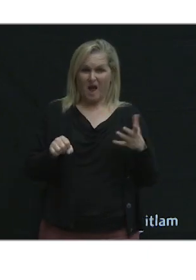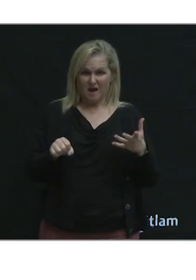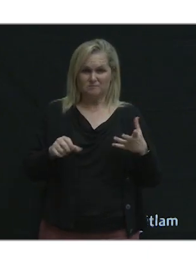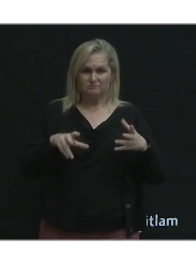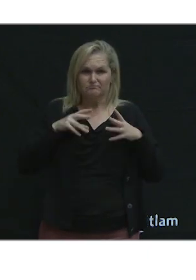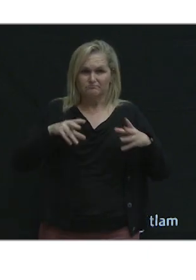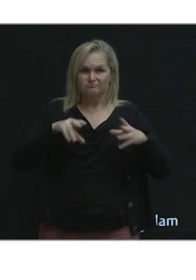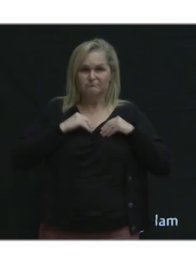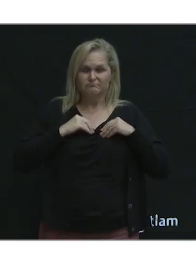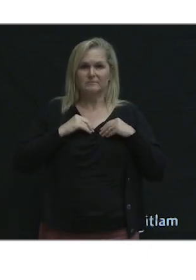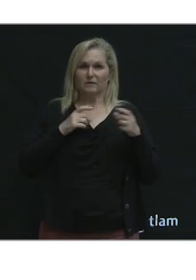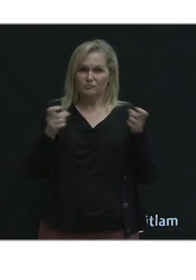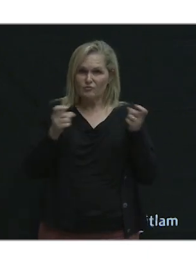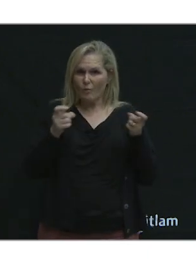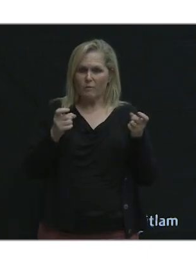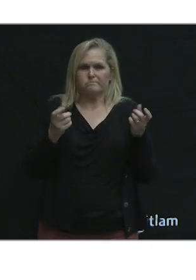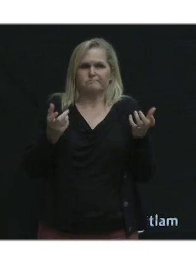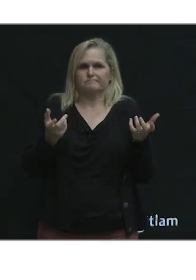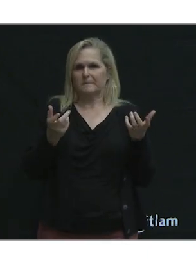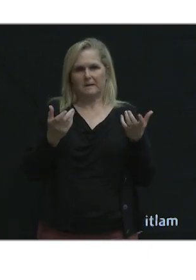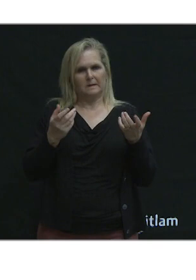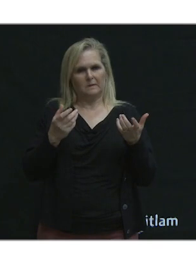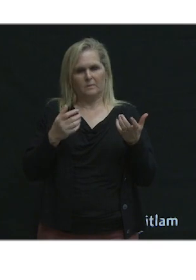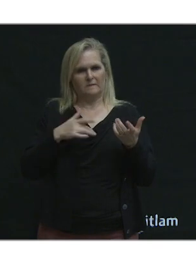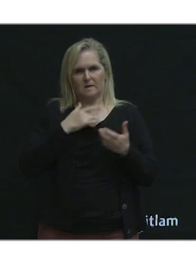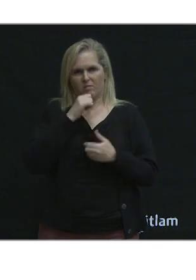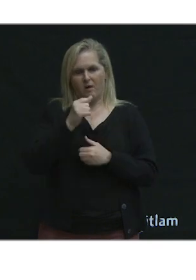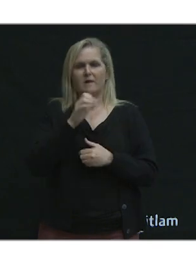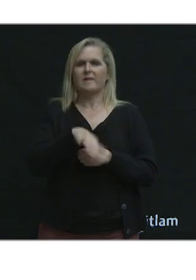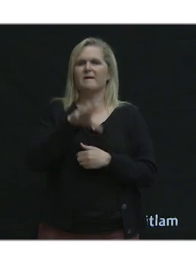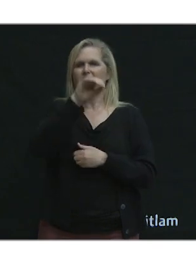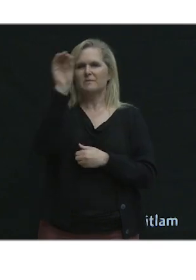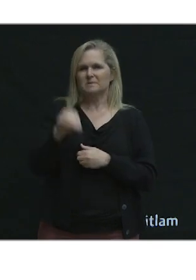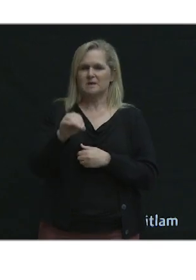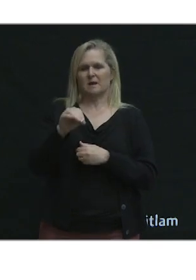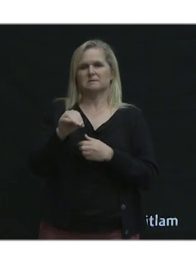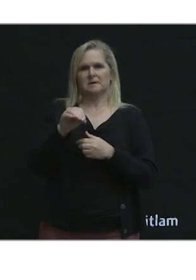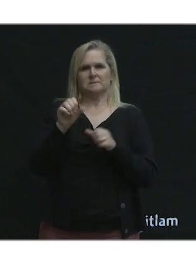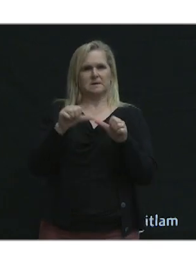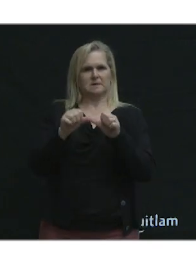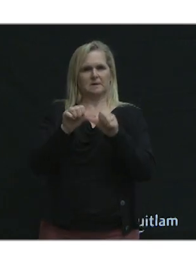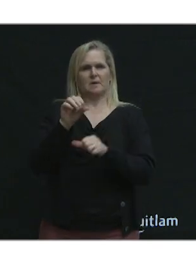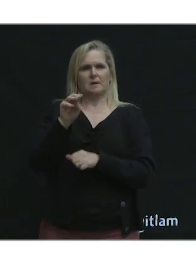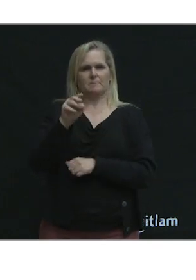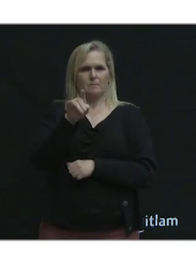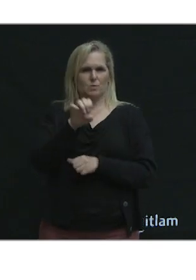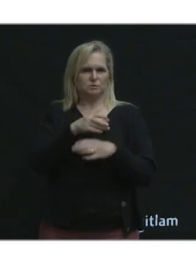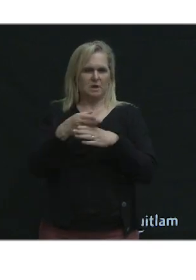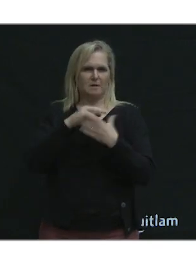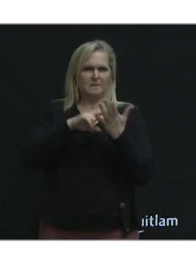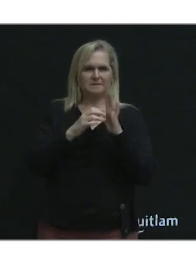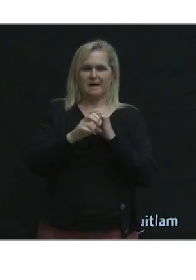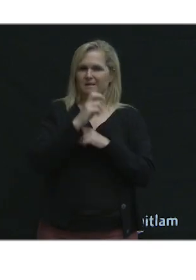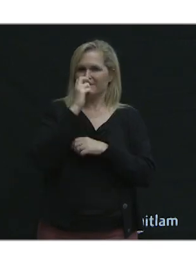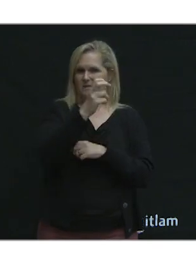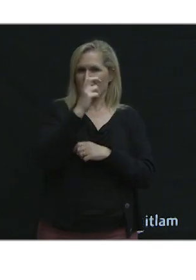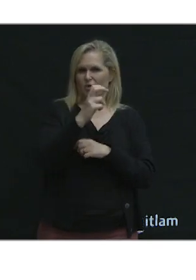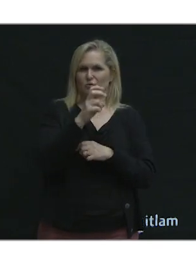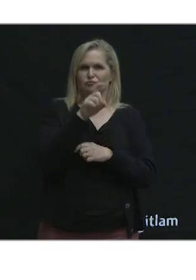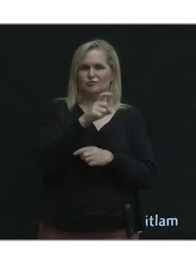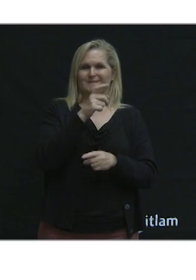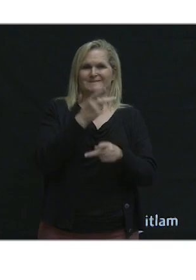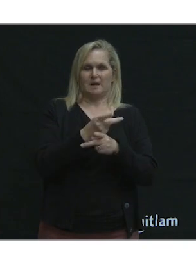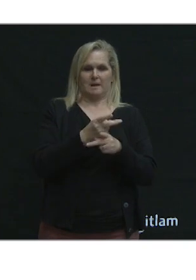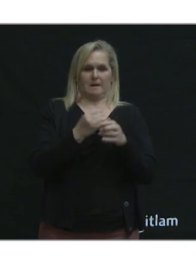on our streets alone. A 50% sustainable mode share also means that we will keep vehicle trips roughly the same as